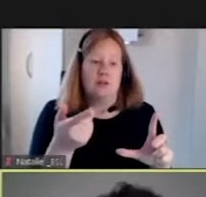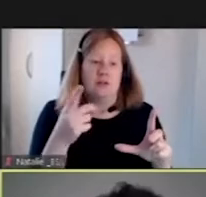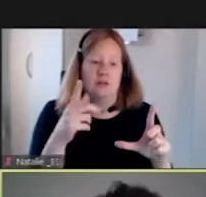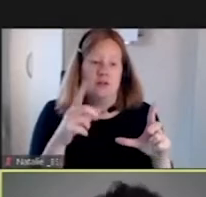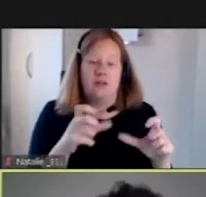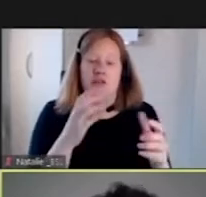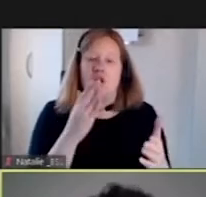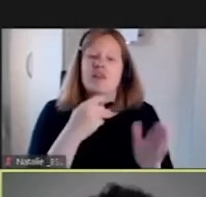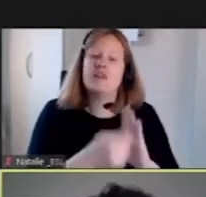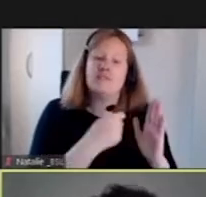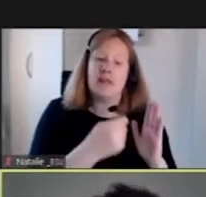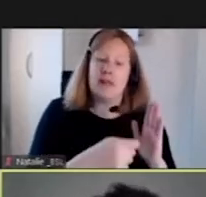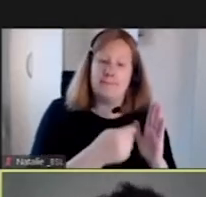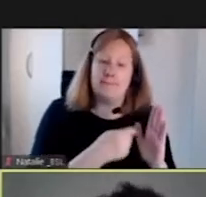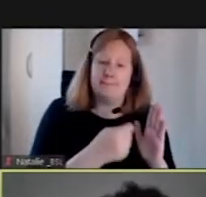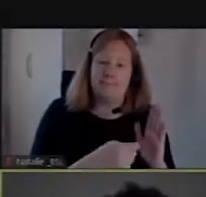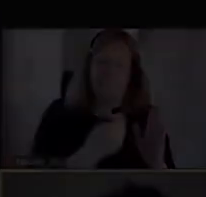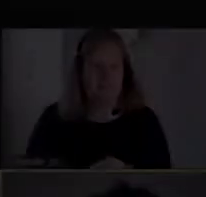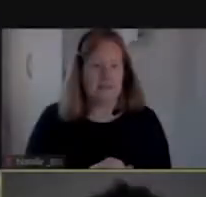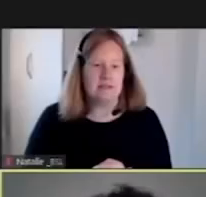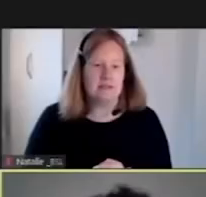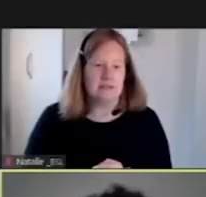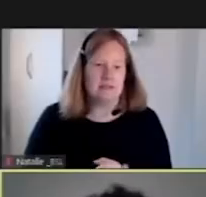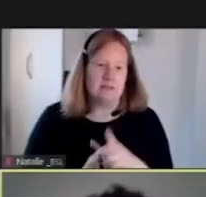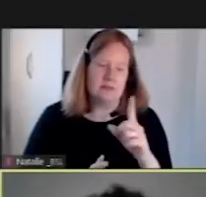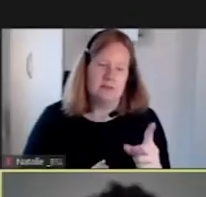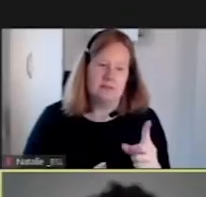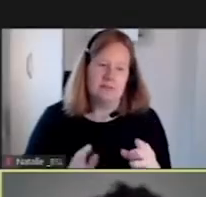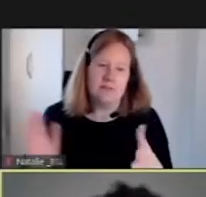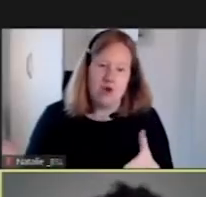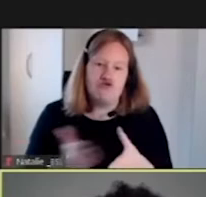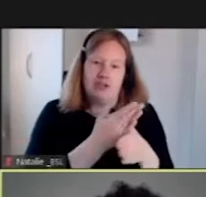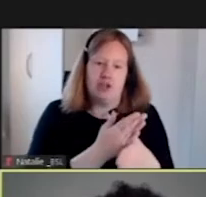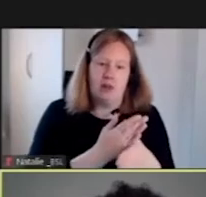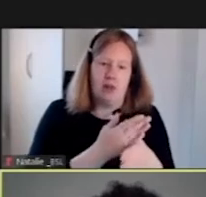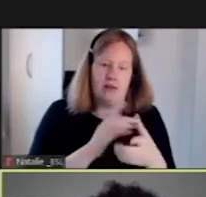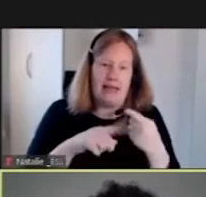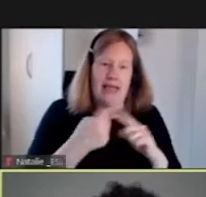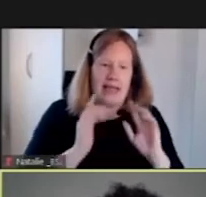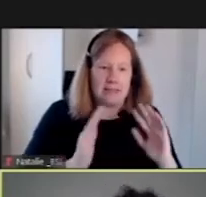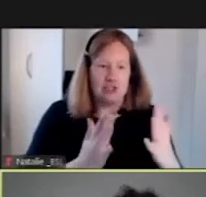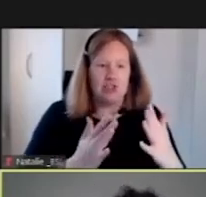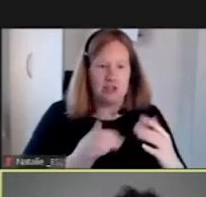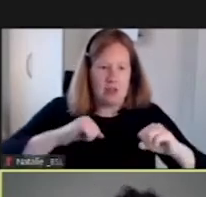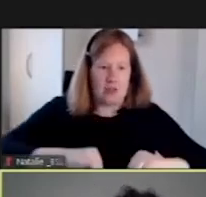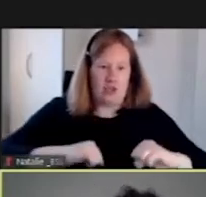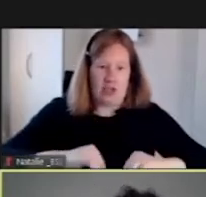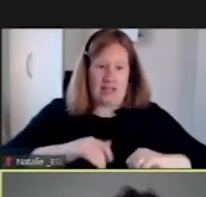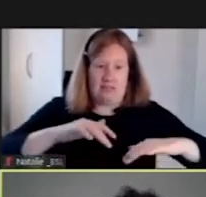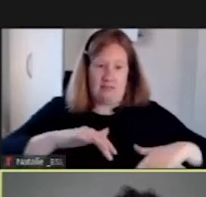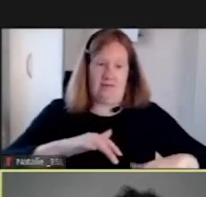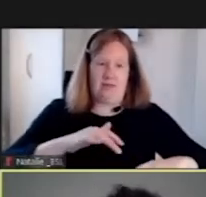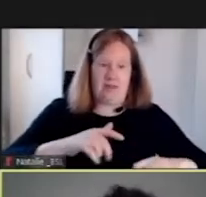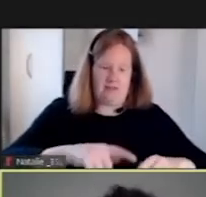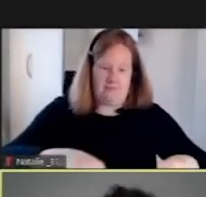film is actually showing in Leeds now with Natural Encounters, but with the original exhibition, the chairs accompany it on a patch of